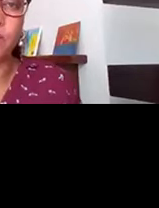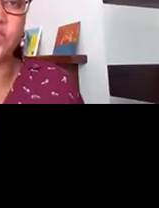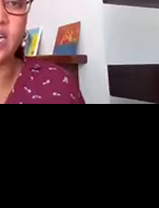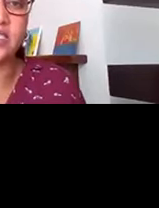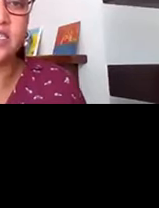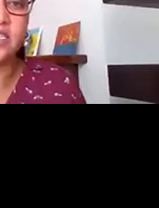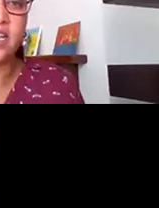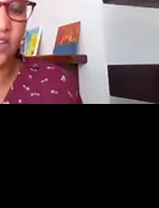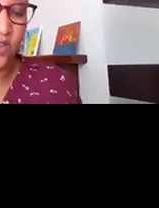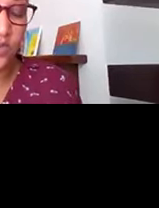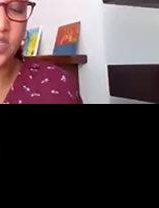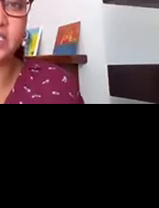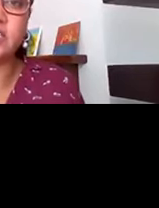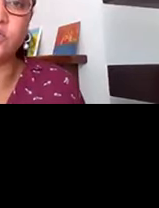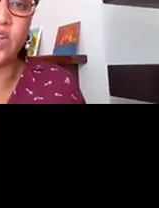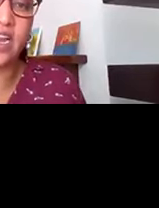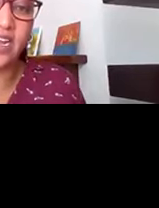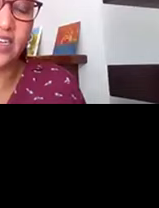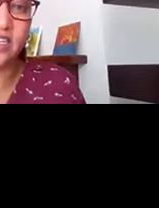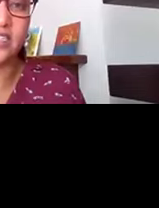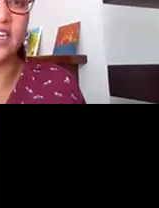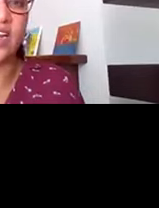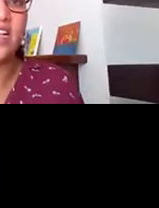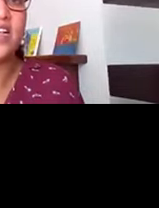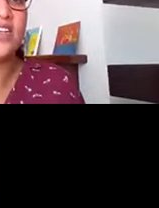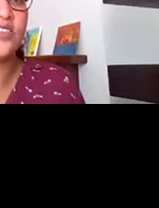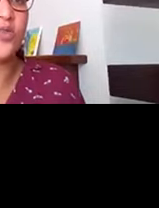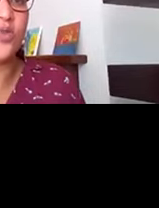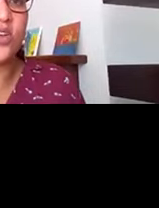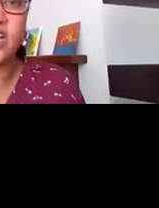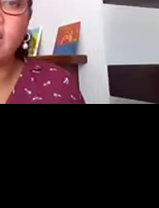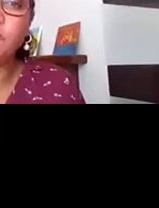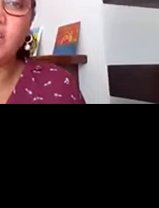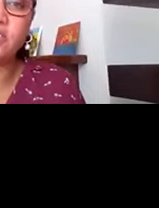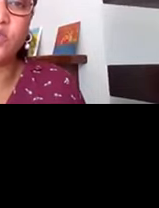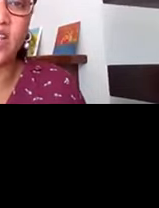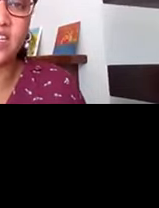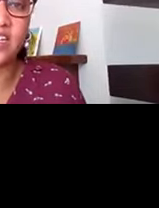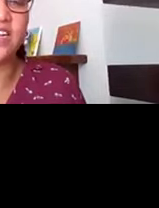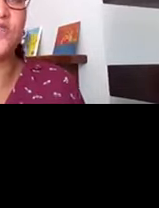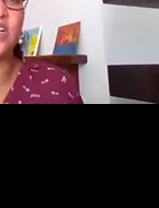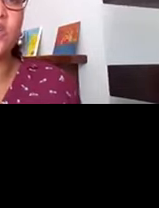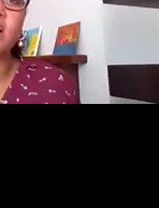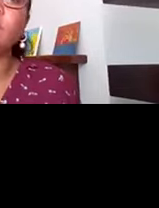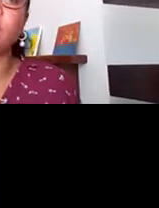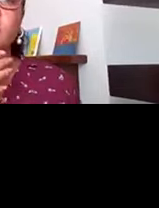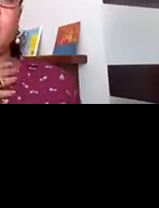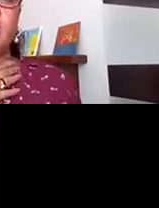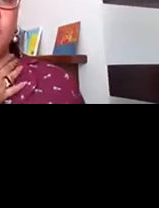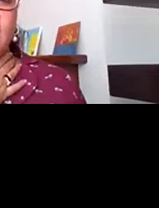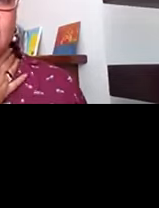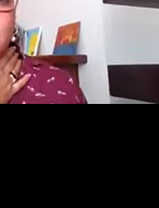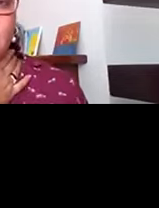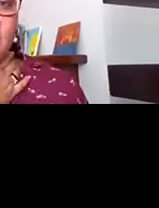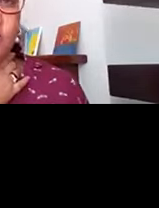black and minoritized communities in your area in Sarai. So if there is no funding, and if the local authority